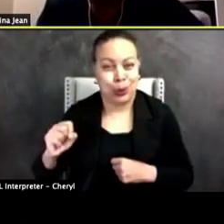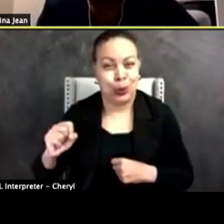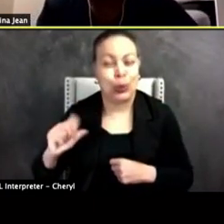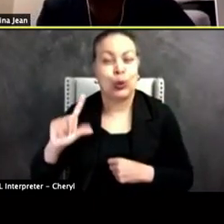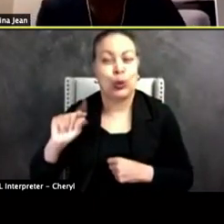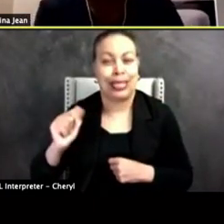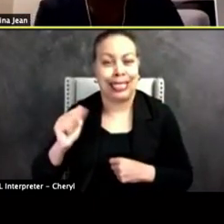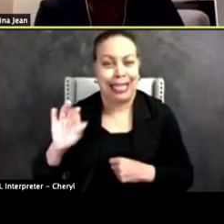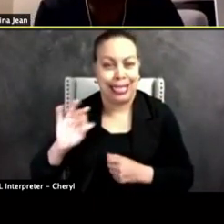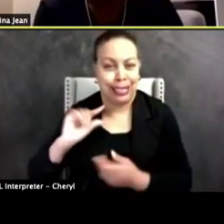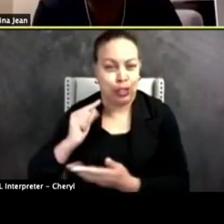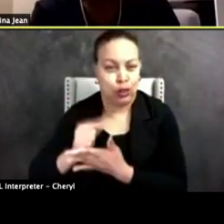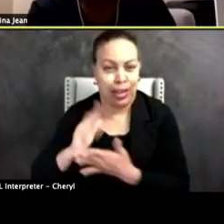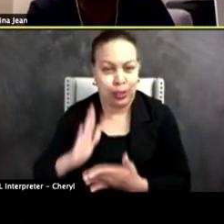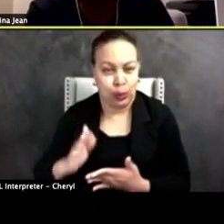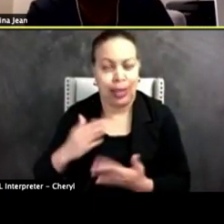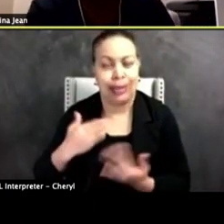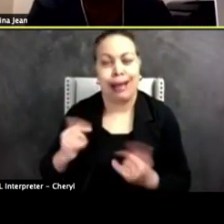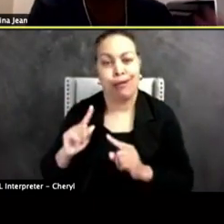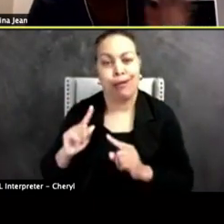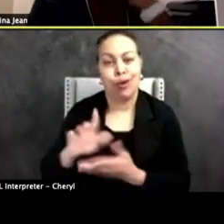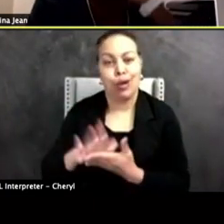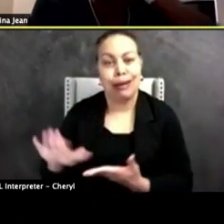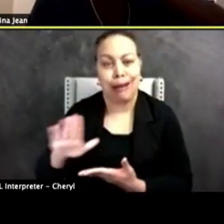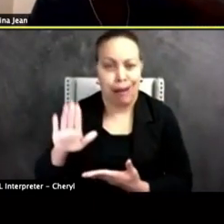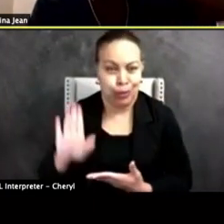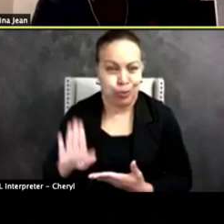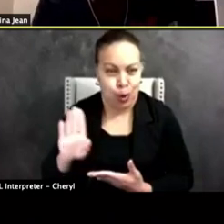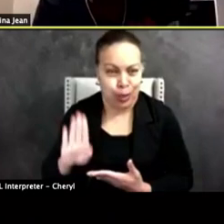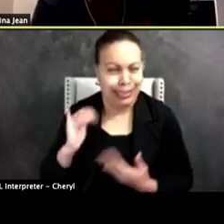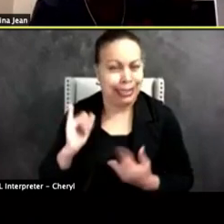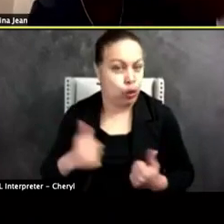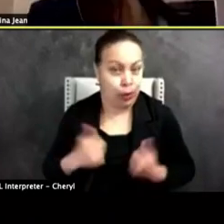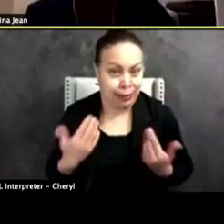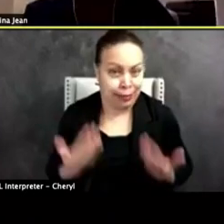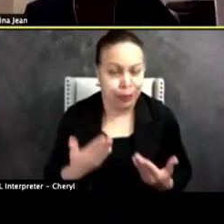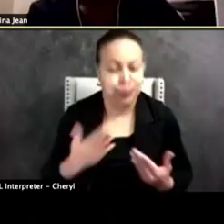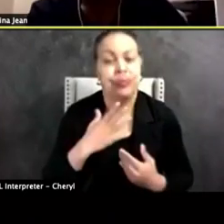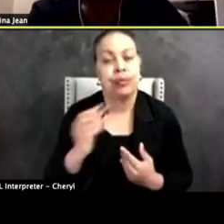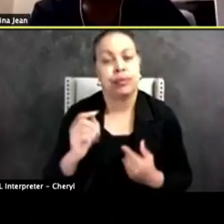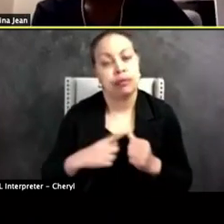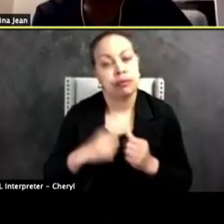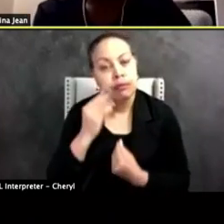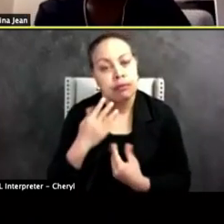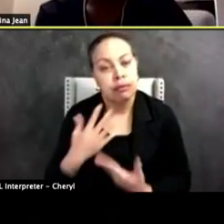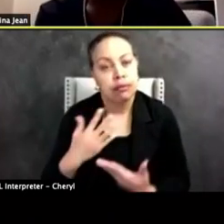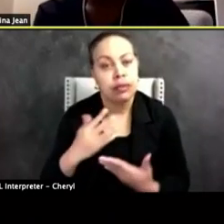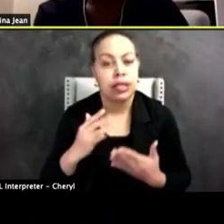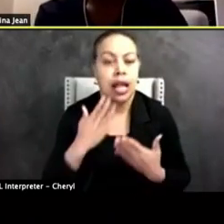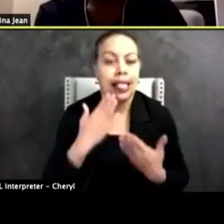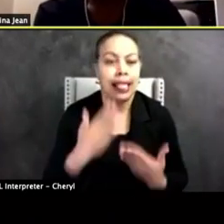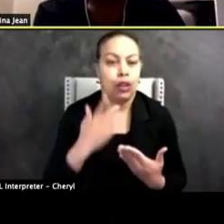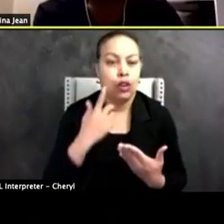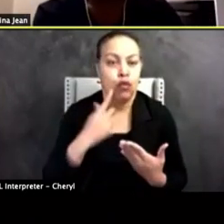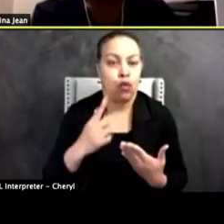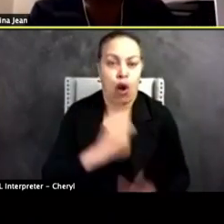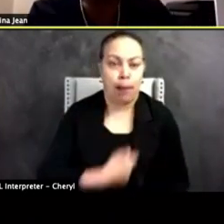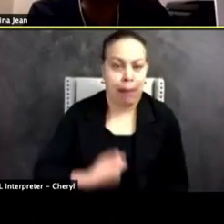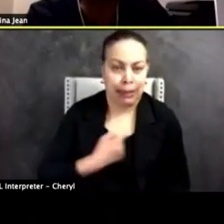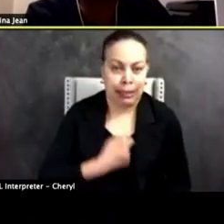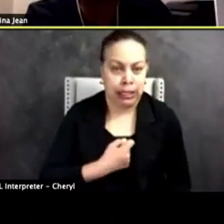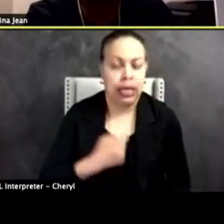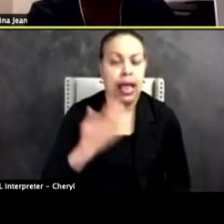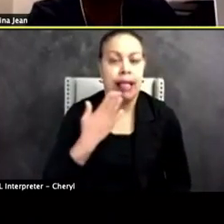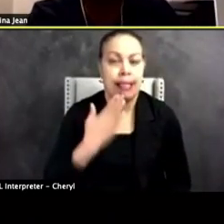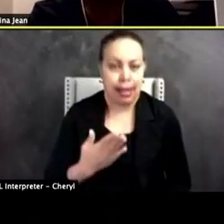currently in college in Boston and still resident in Arlington. First, just want to say thank you for the apology and coming out and